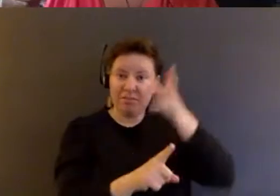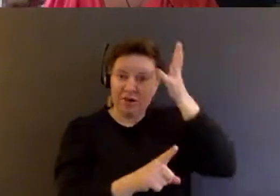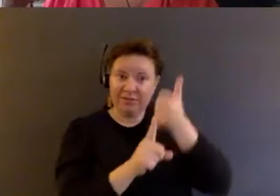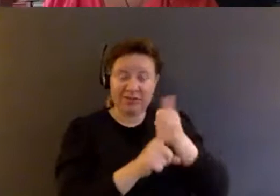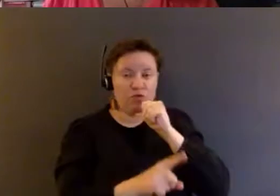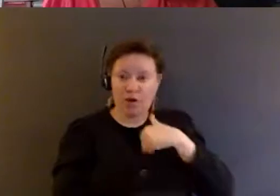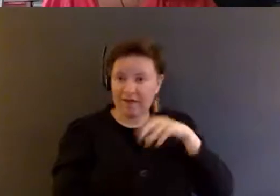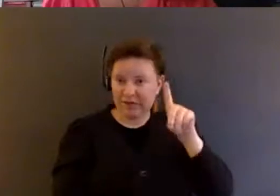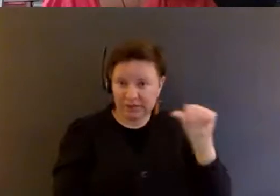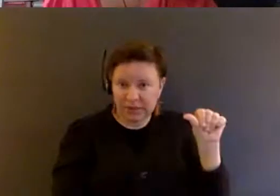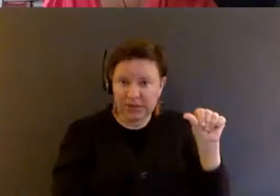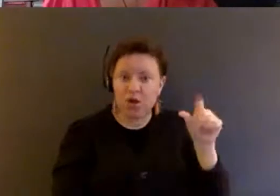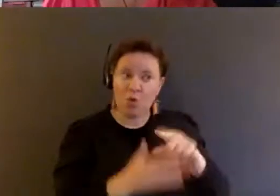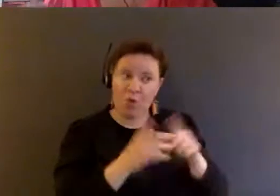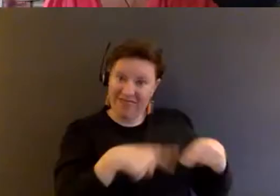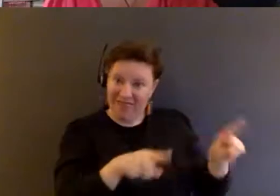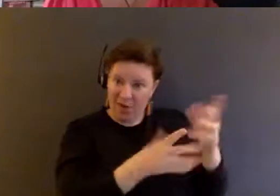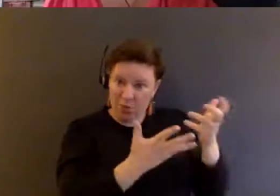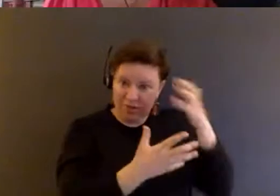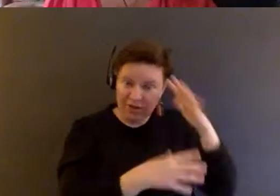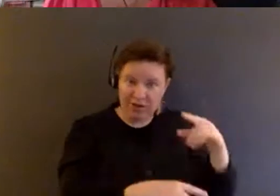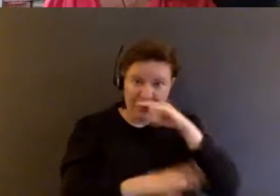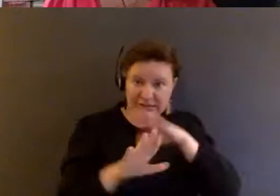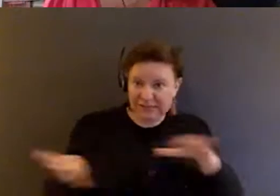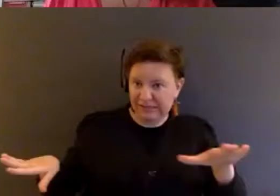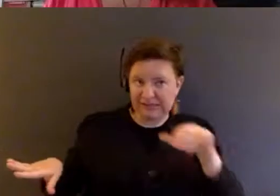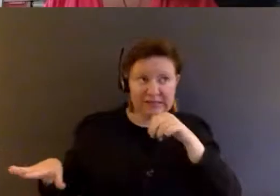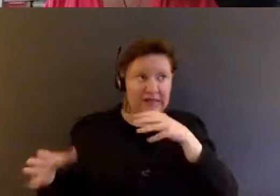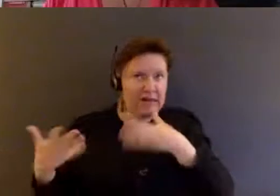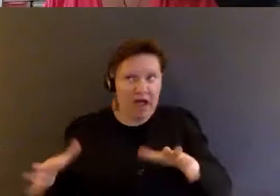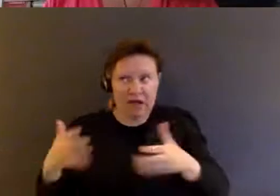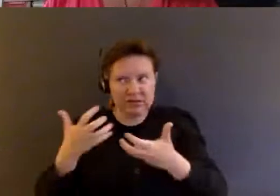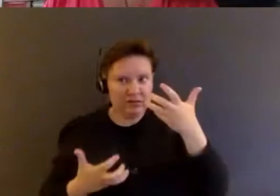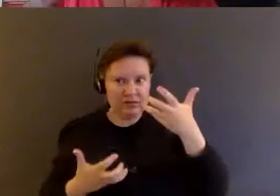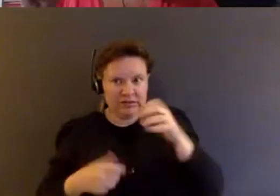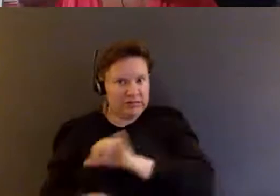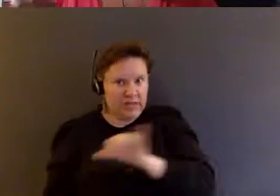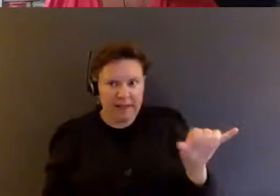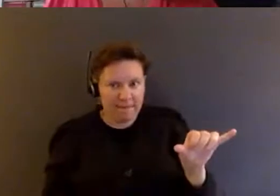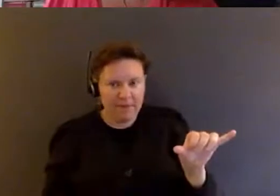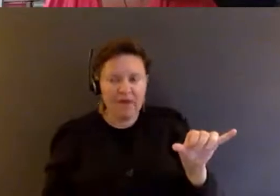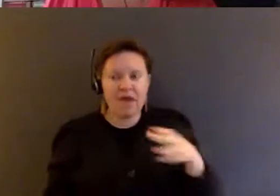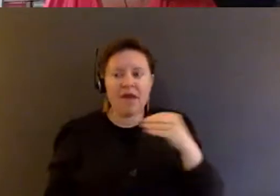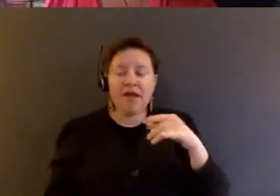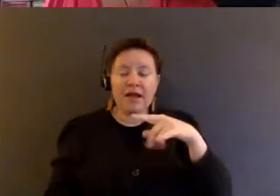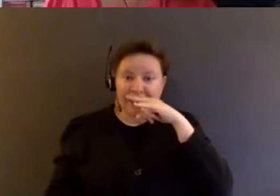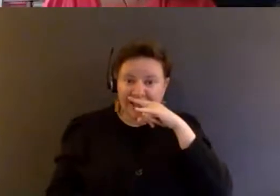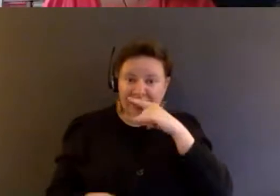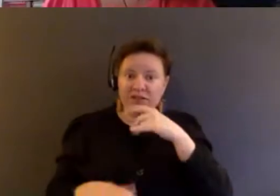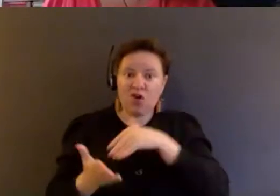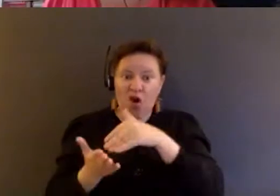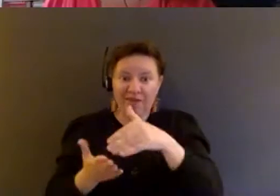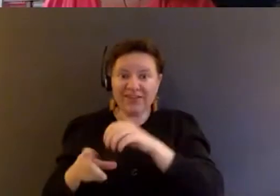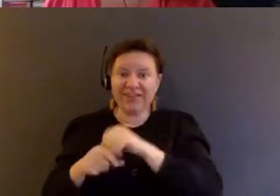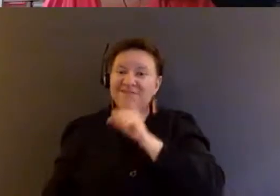what they want for their kids is not necessarily what the kids want. And the kids are often like in their